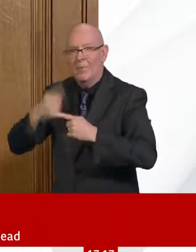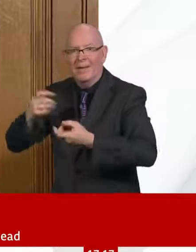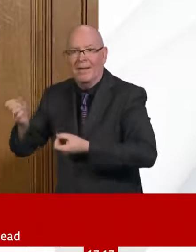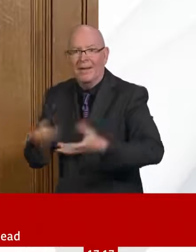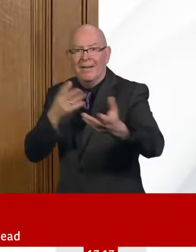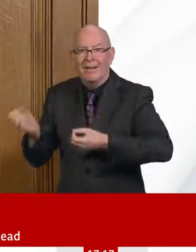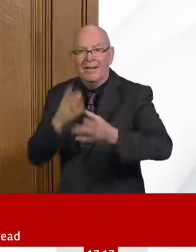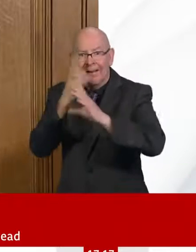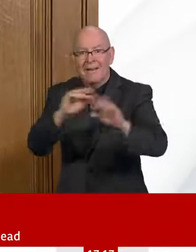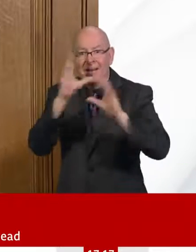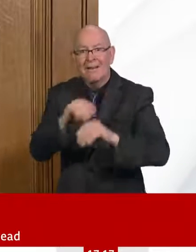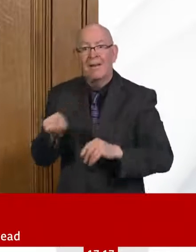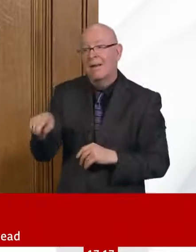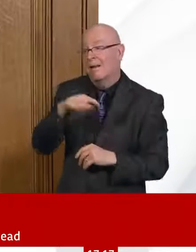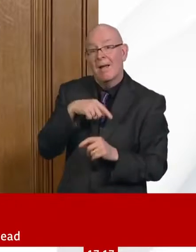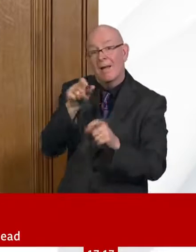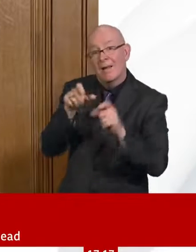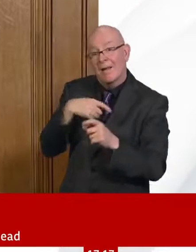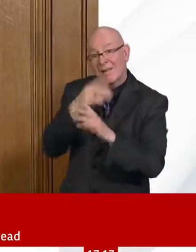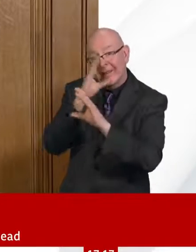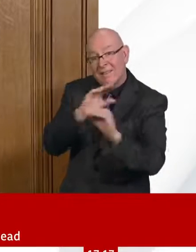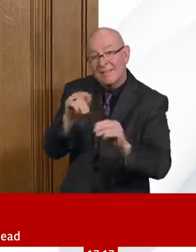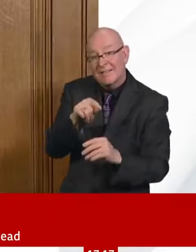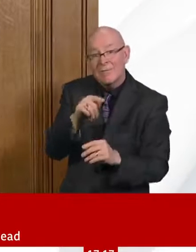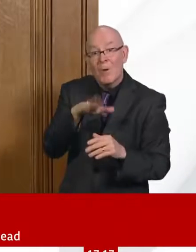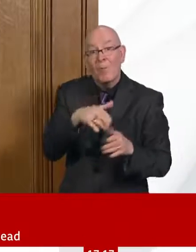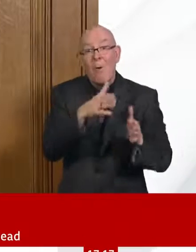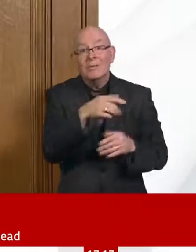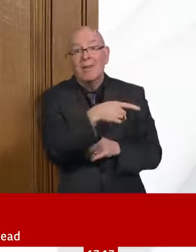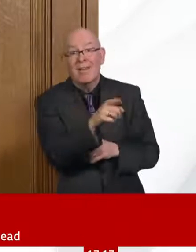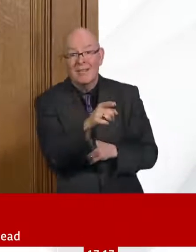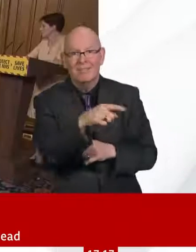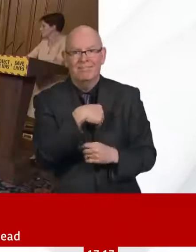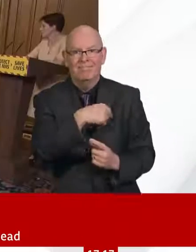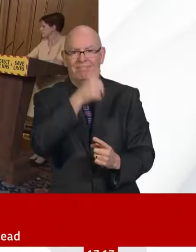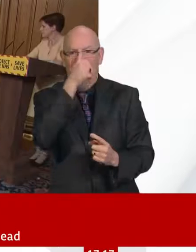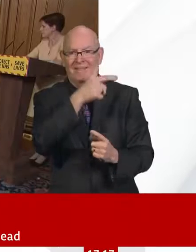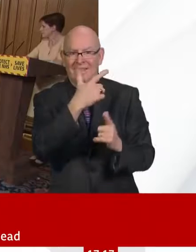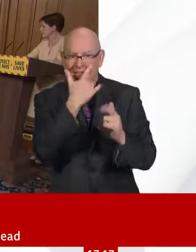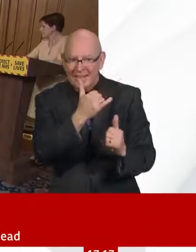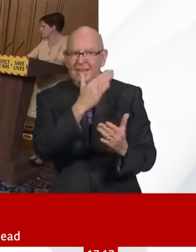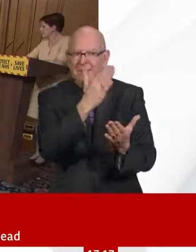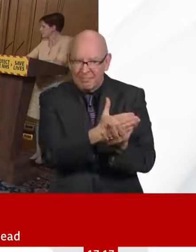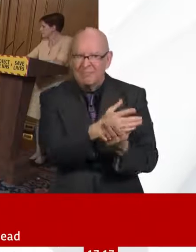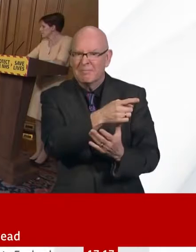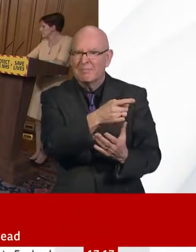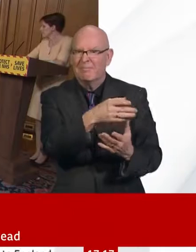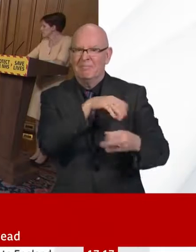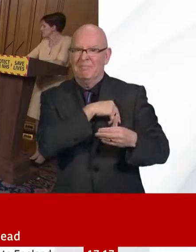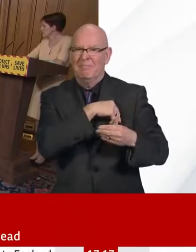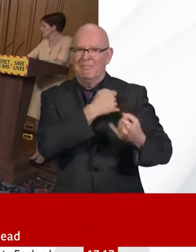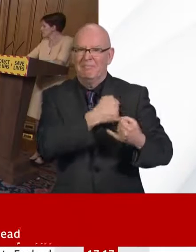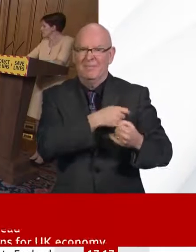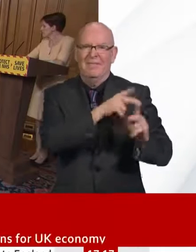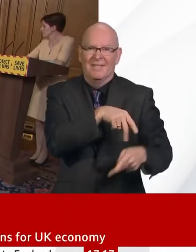differences in the two sets of data and how they are collected. Yeah. And Paul, just put some context around Steve's point that there are a couple of hundred